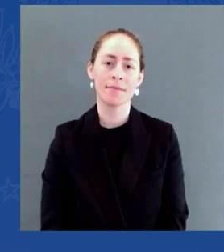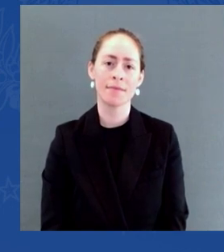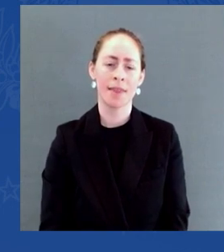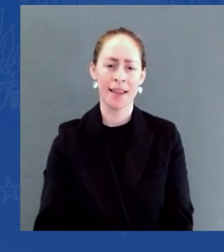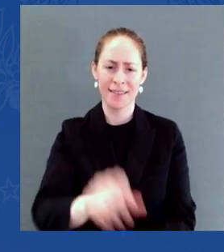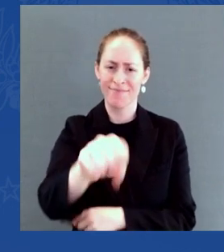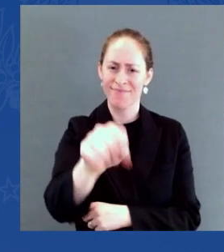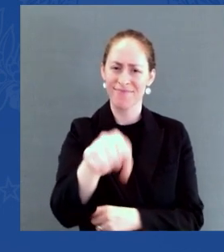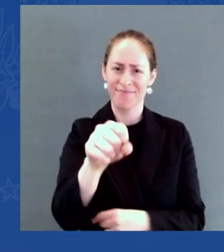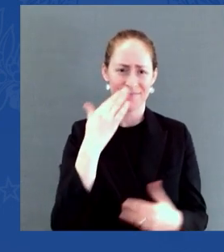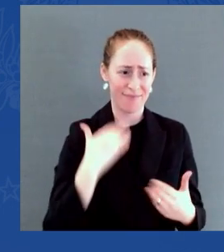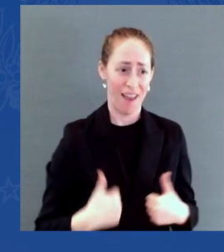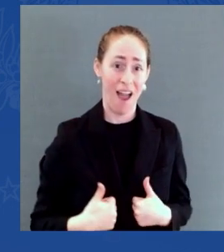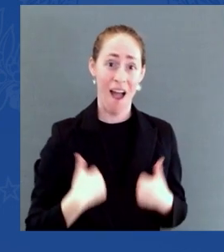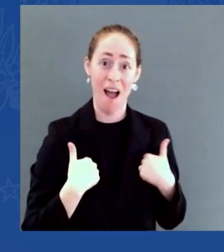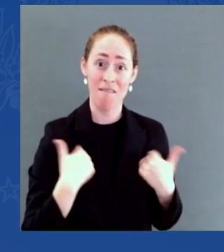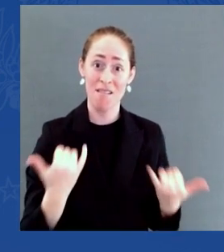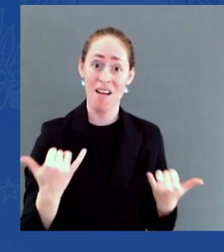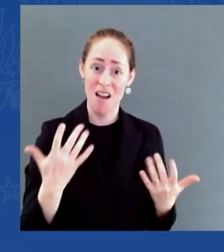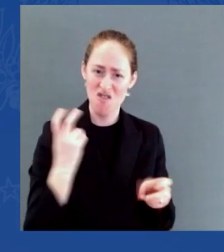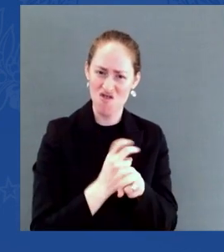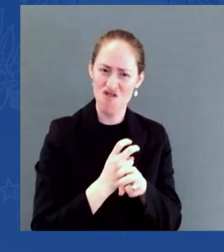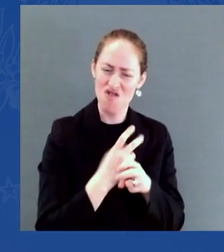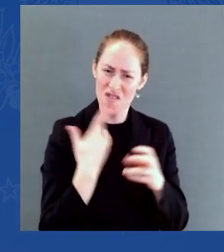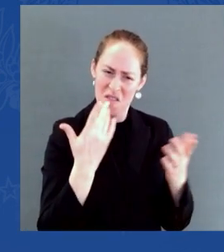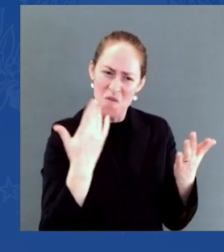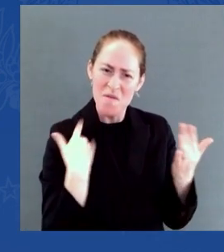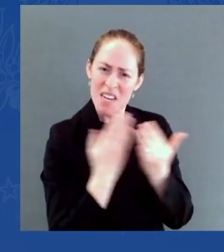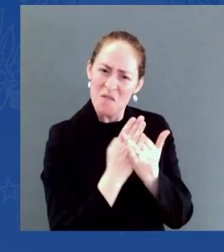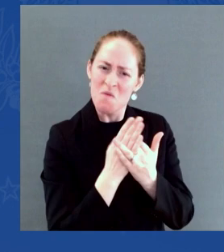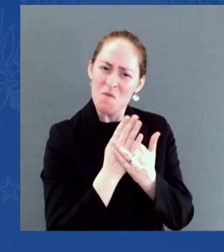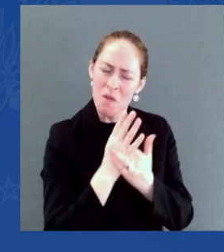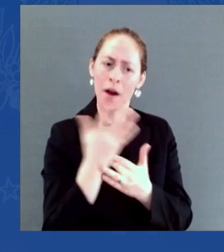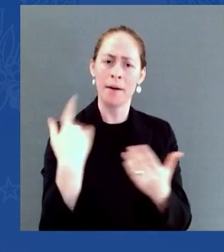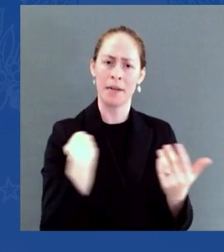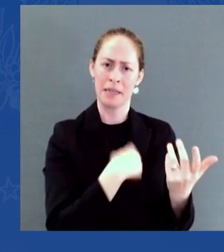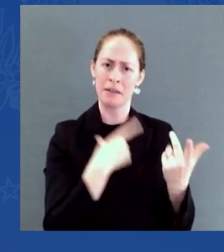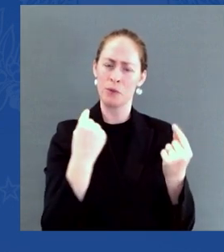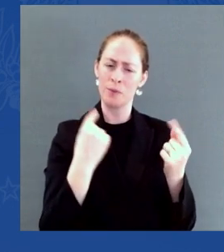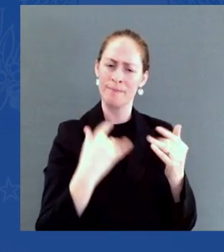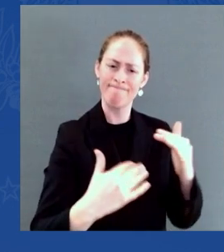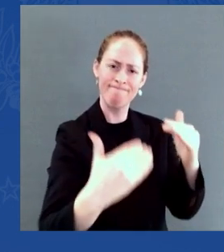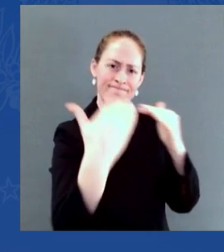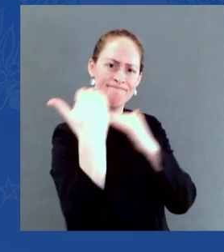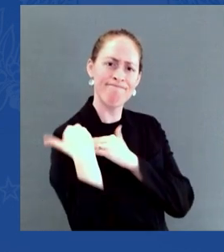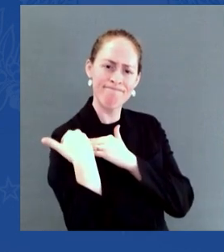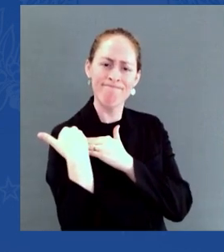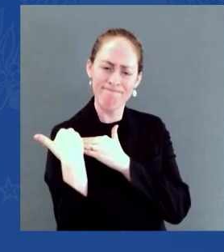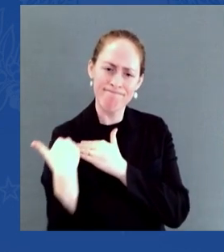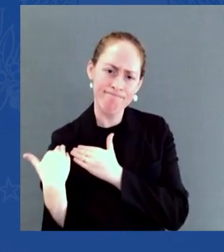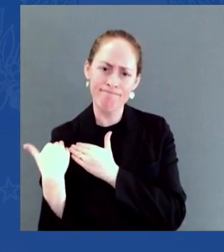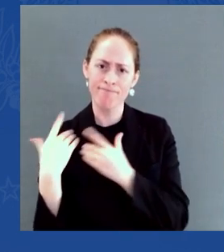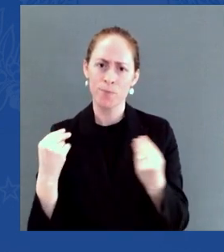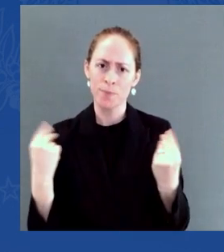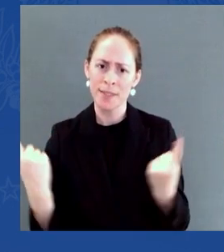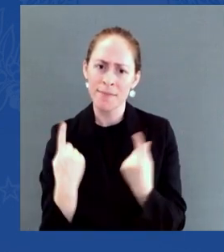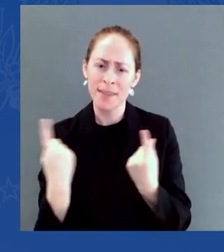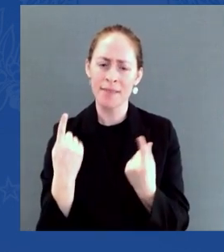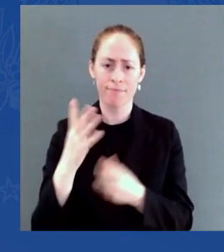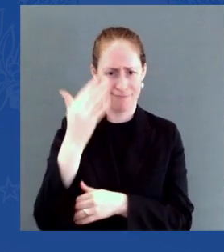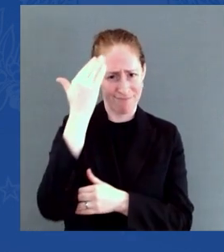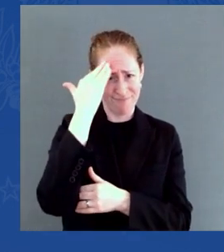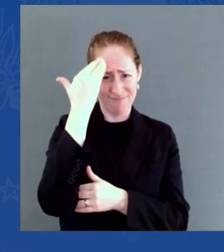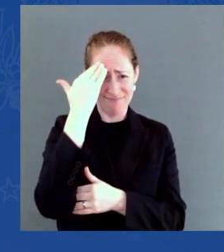Families are anxious about COVID, the economy, the cost of living. And the way to relieve that anxiety is with consistent,